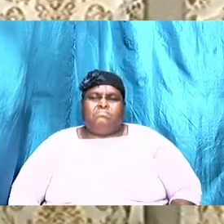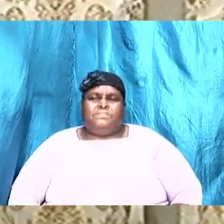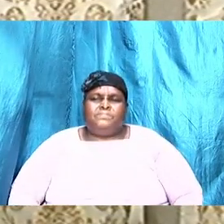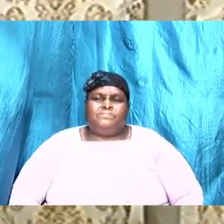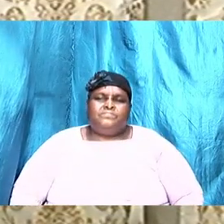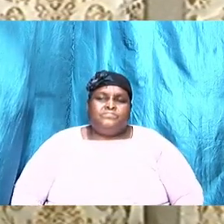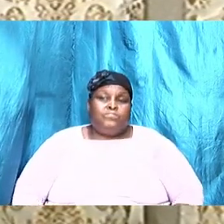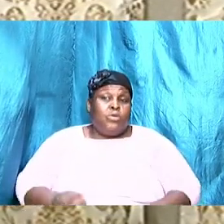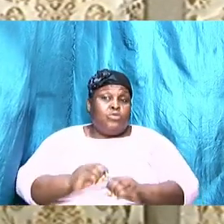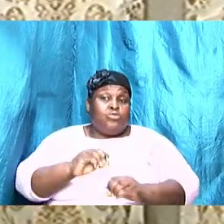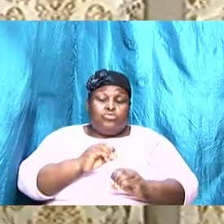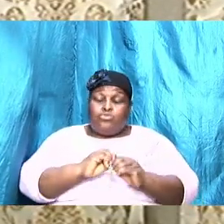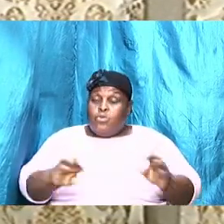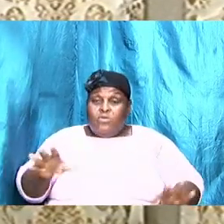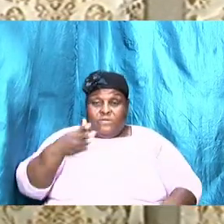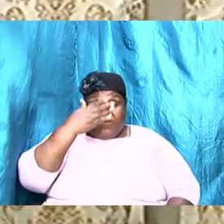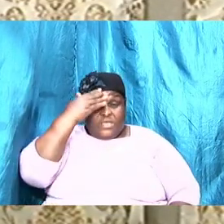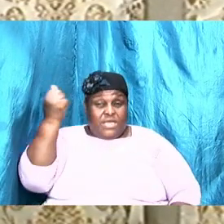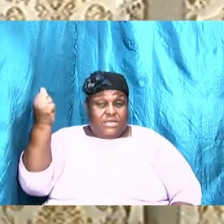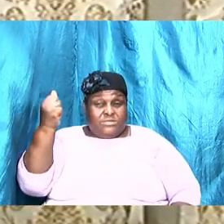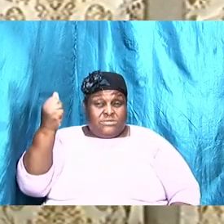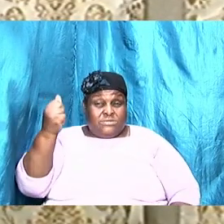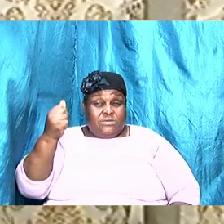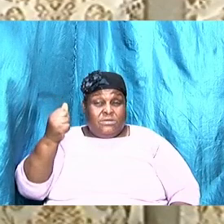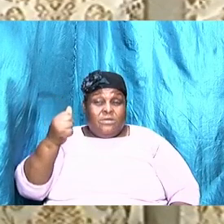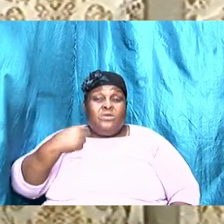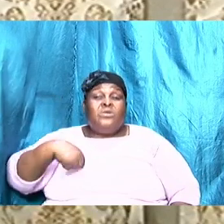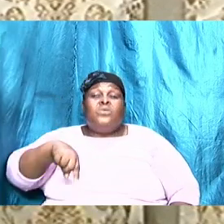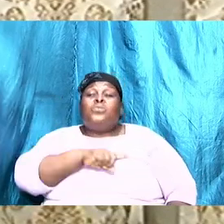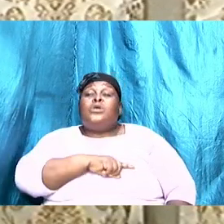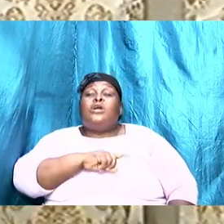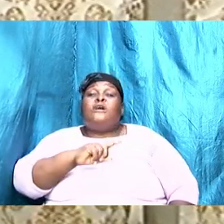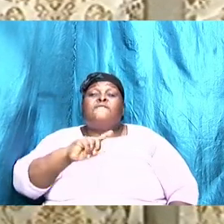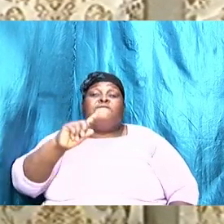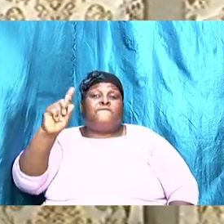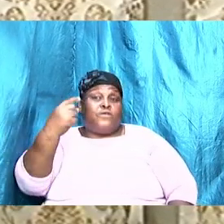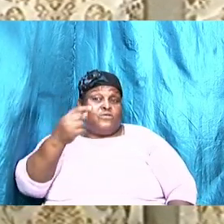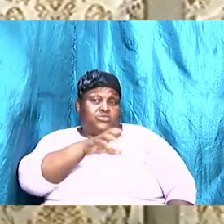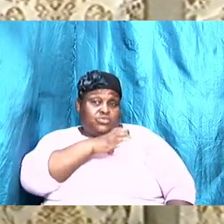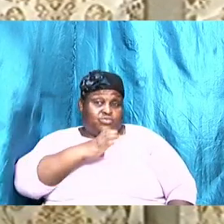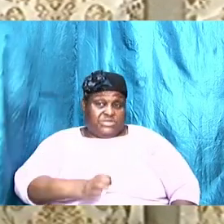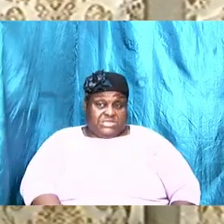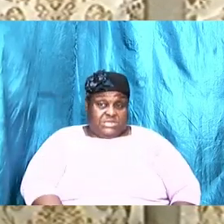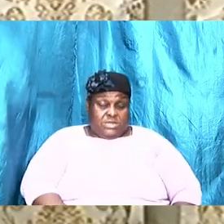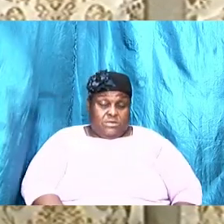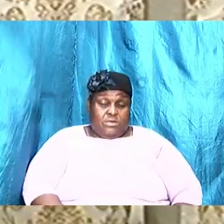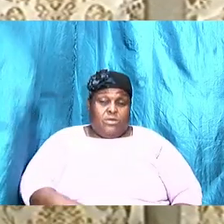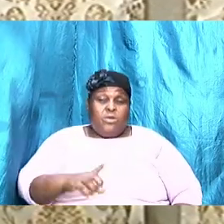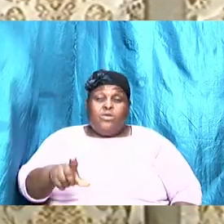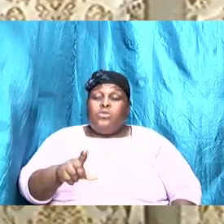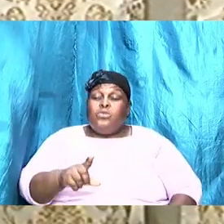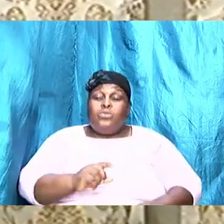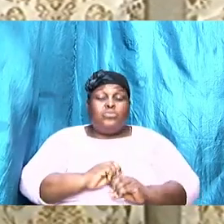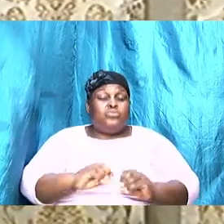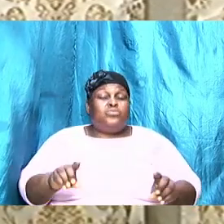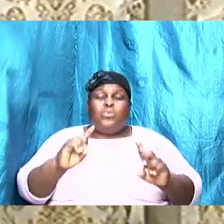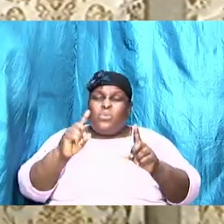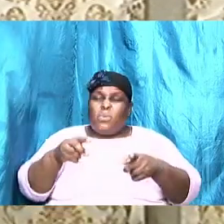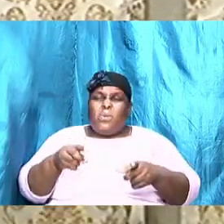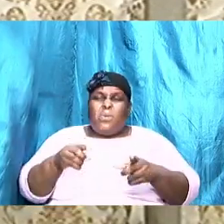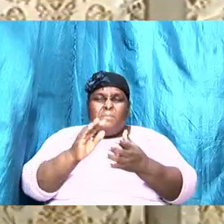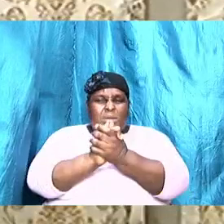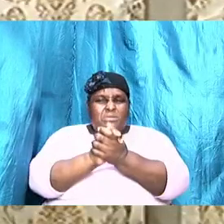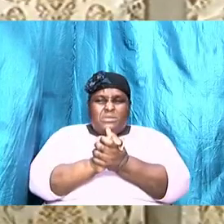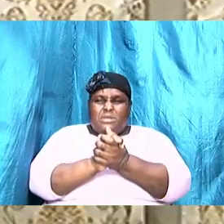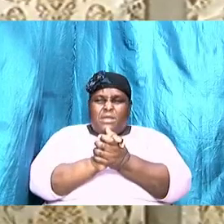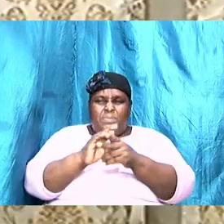Do not forget, we are first Christians. You don't go married to that person that is unsaved.